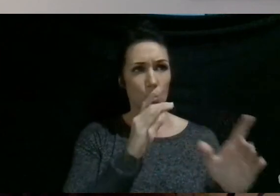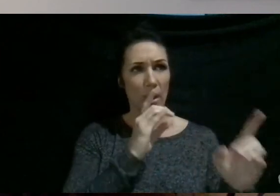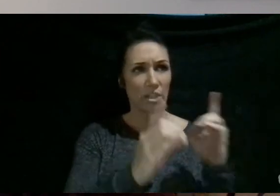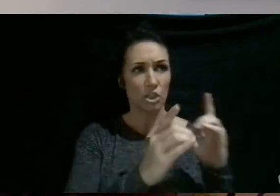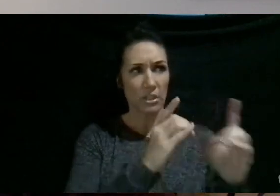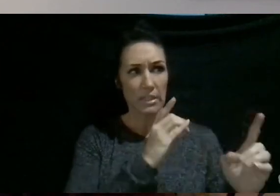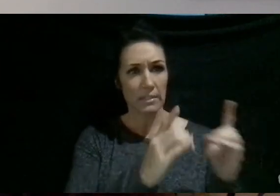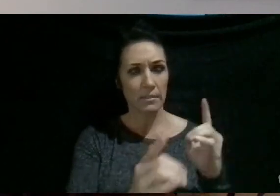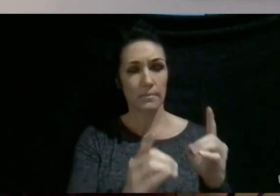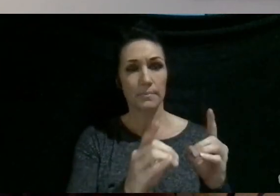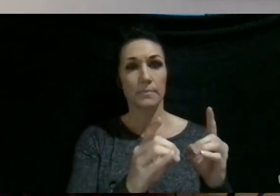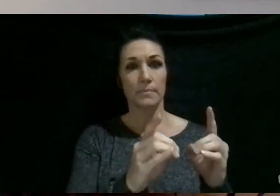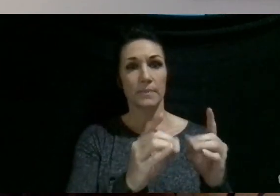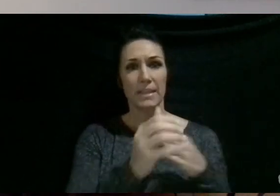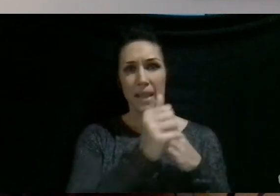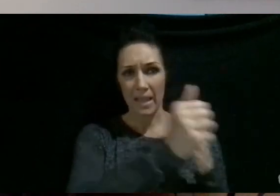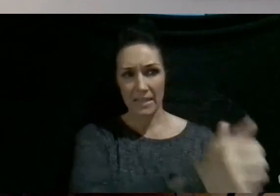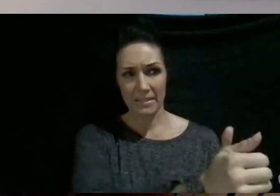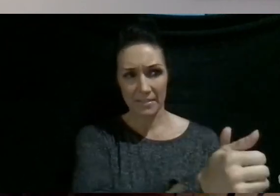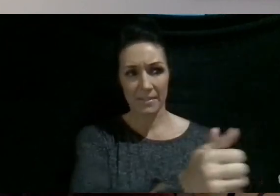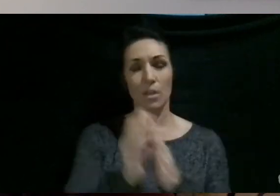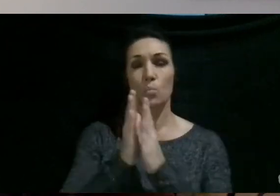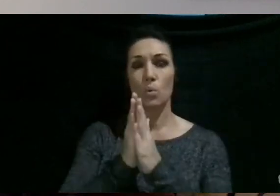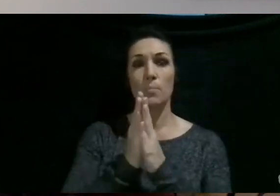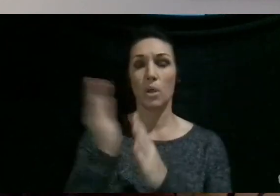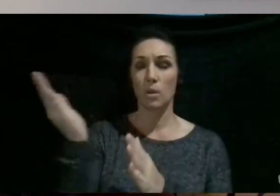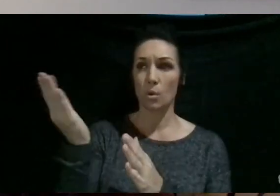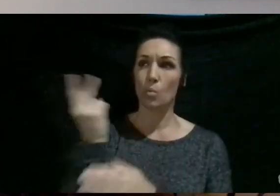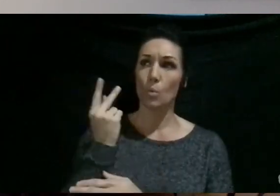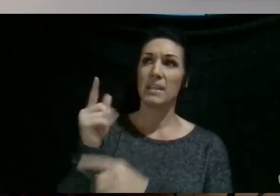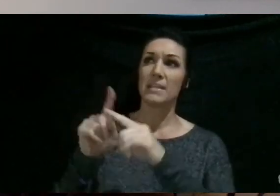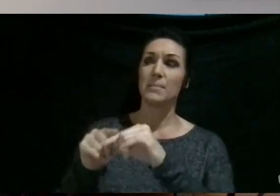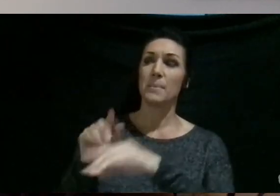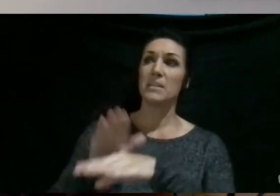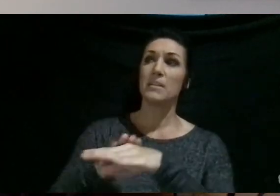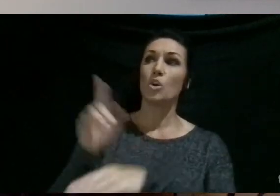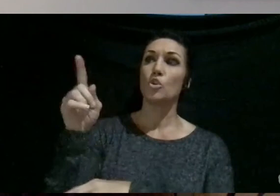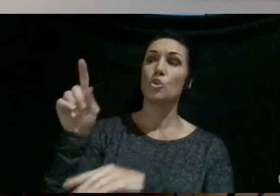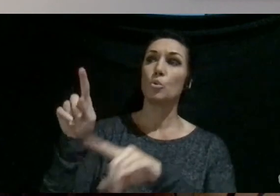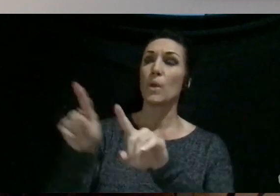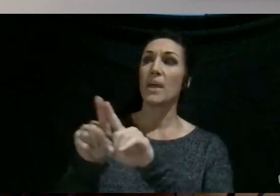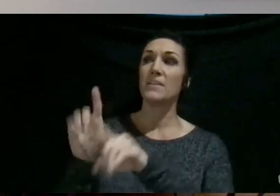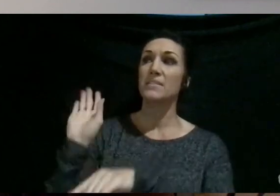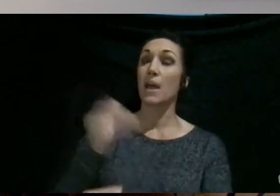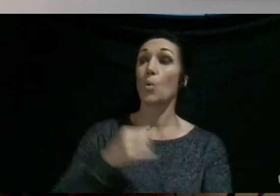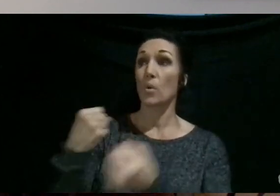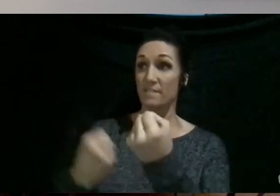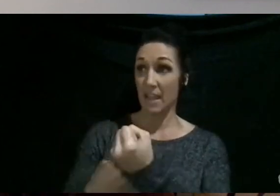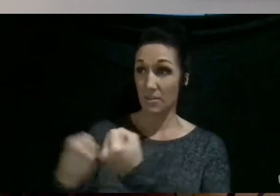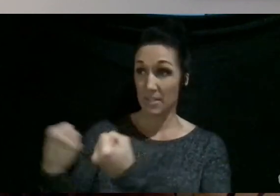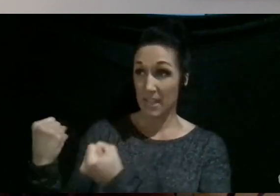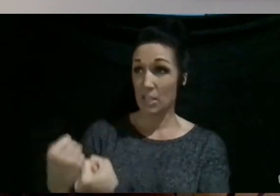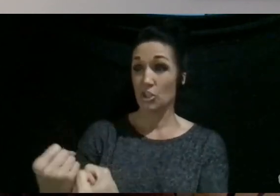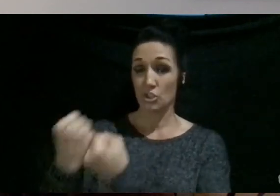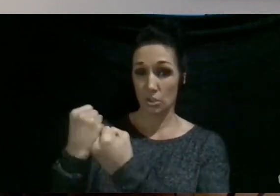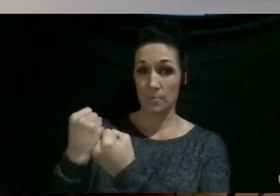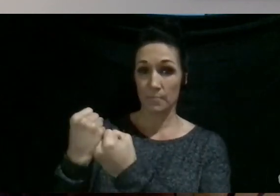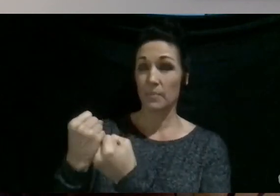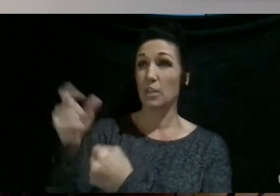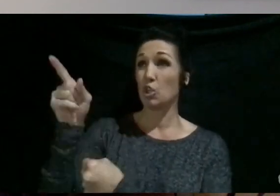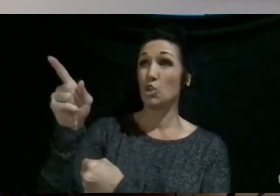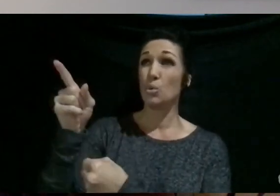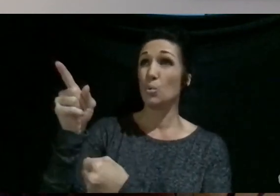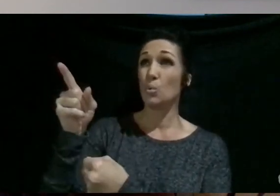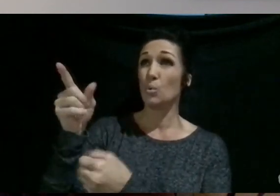And we pray that most of all, that we can lean on you as our foundation, that you undergird everything